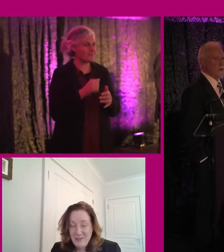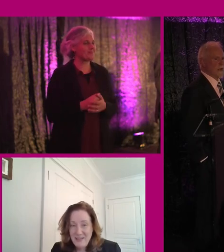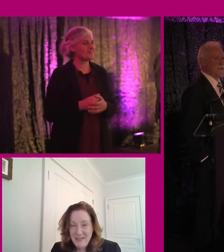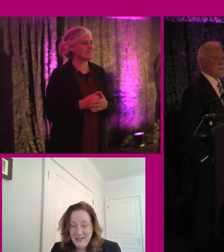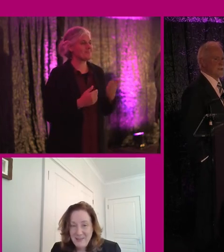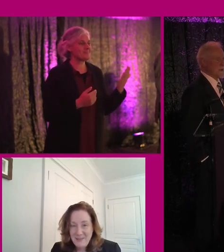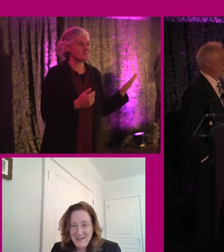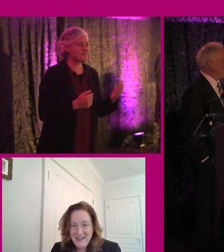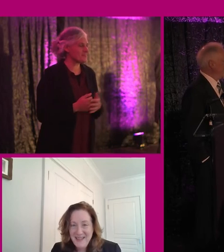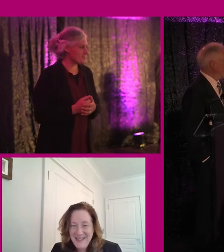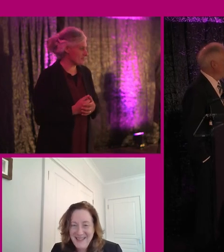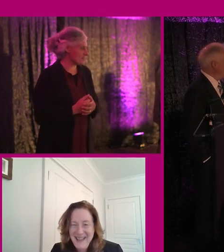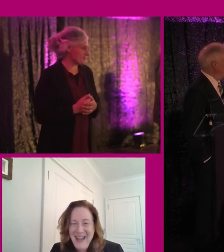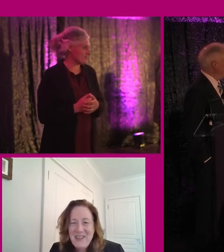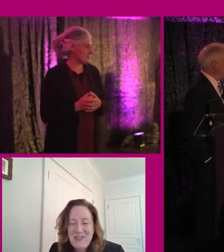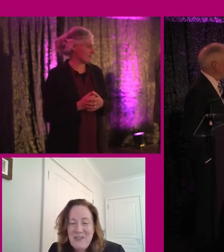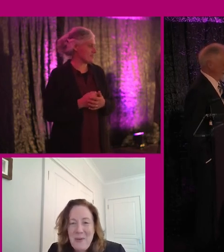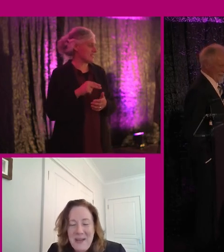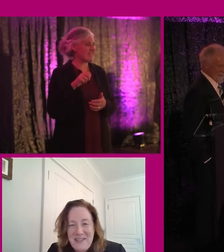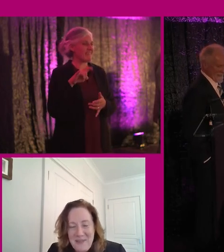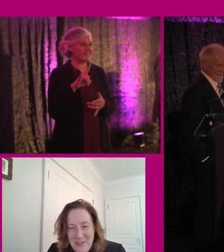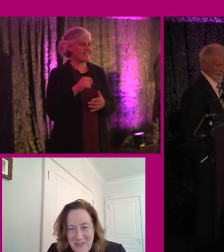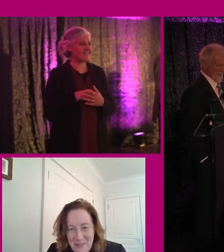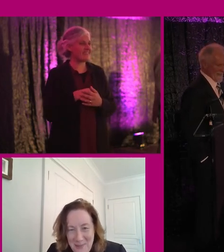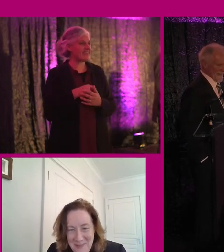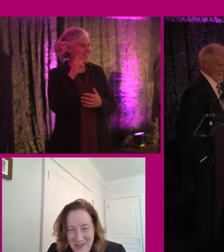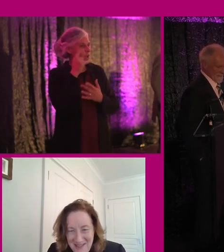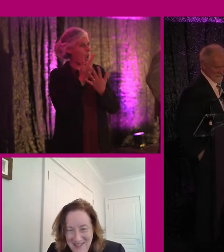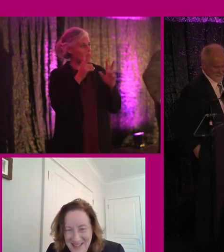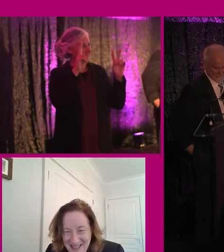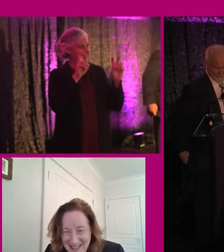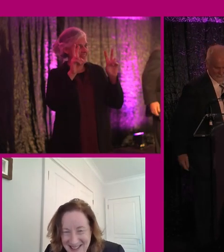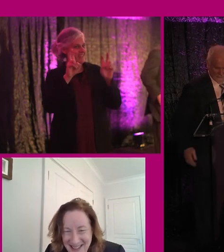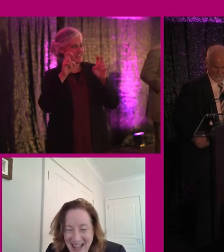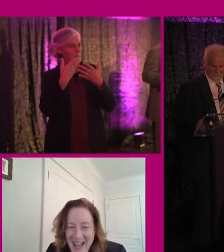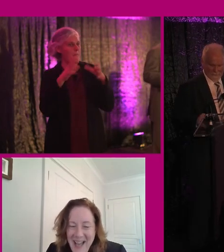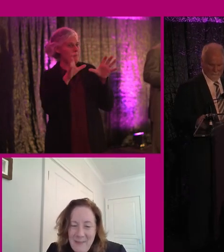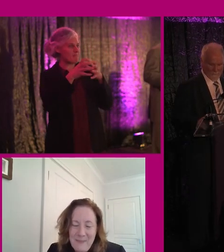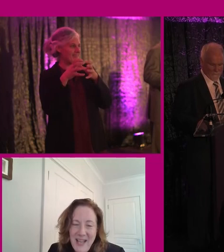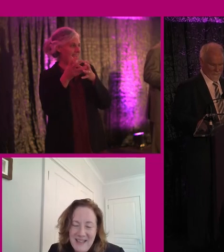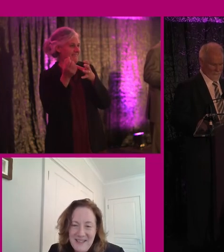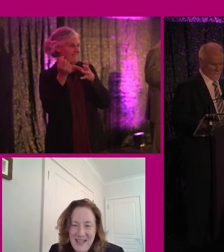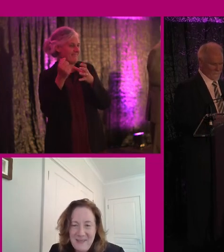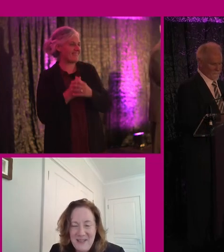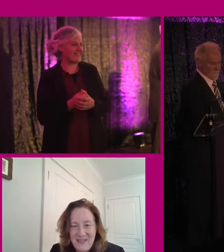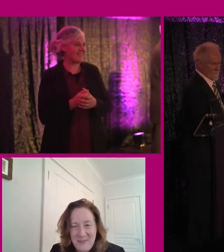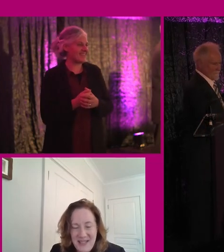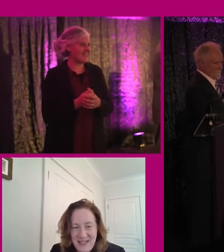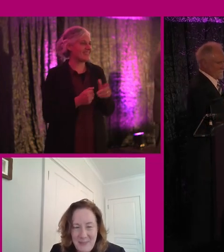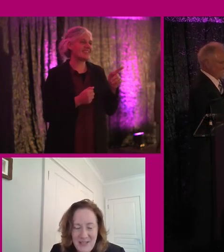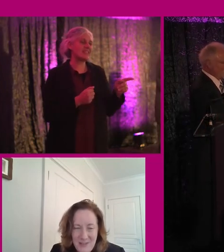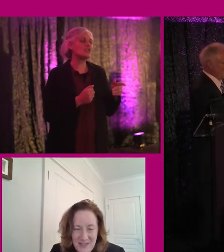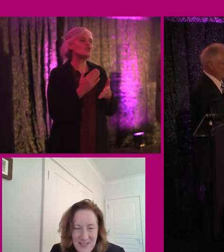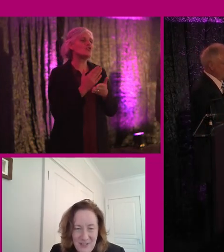That's a very, there are many definitions of public bodies. And that's been